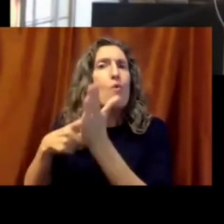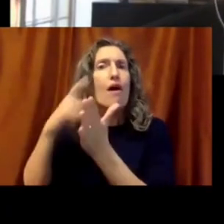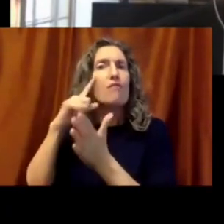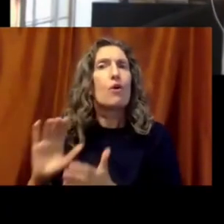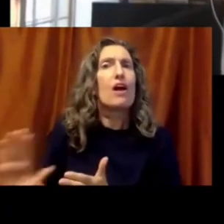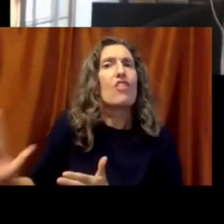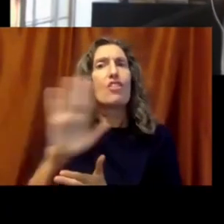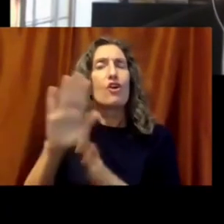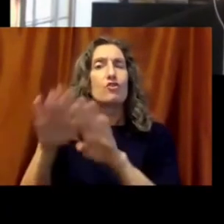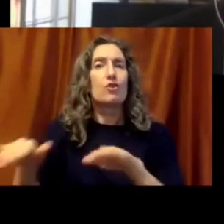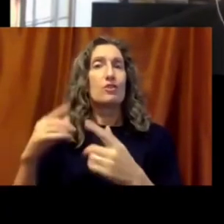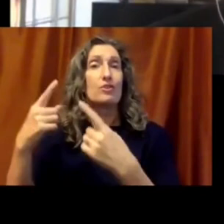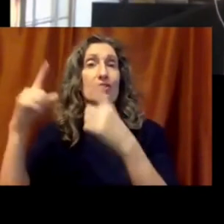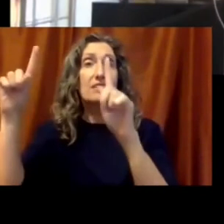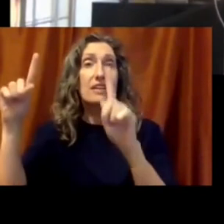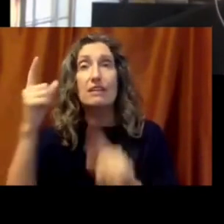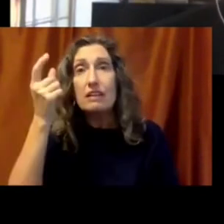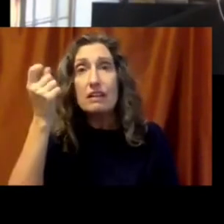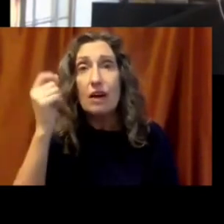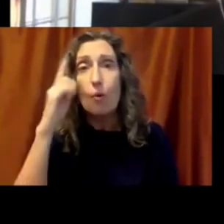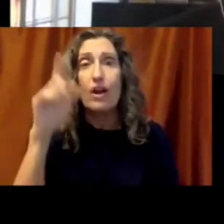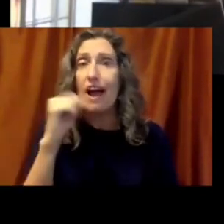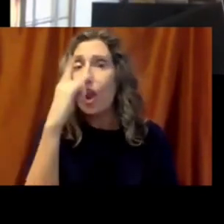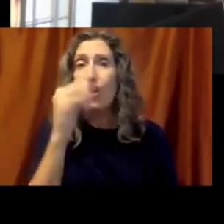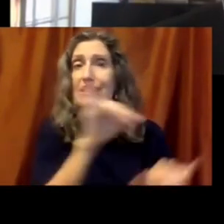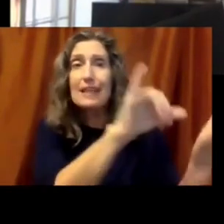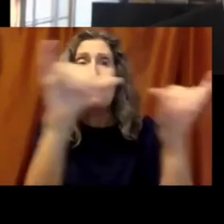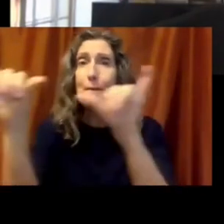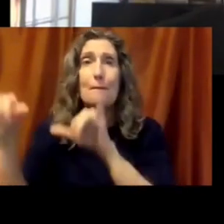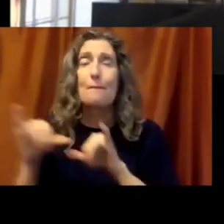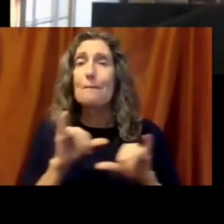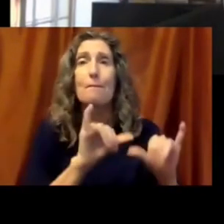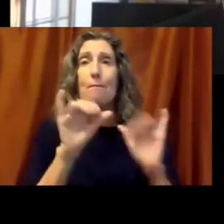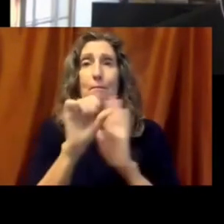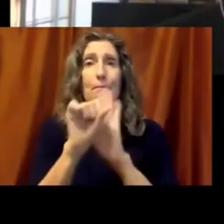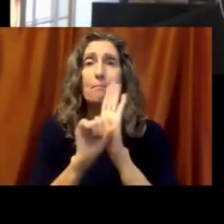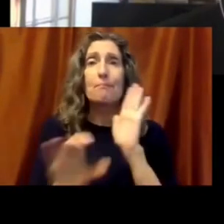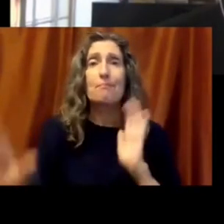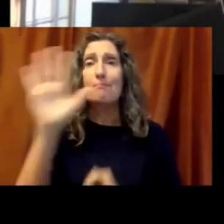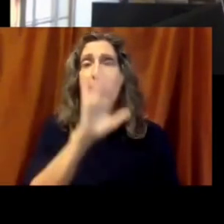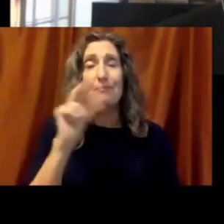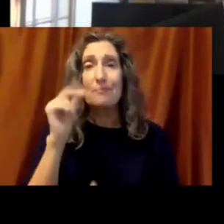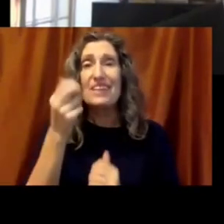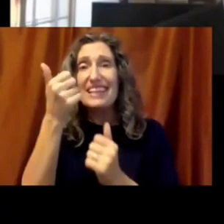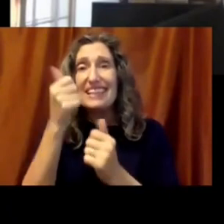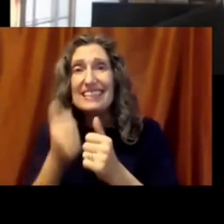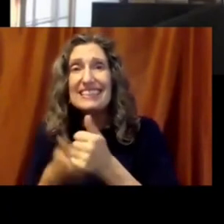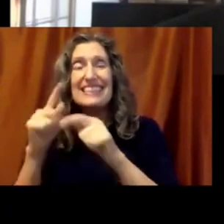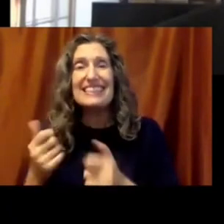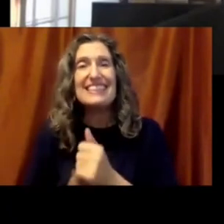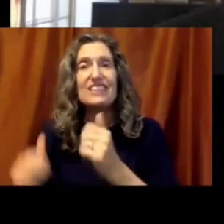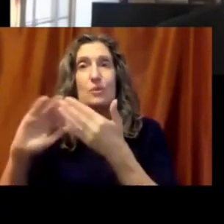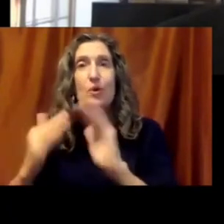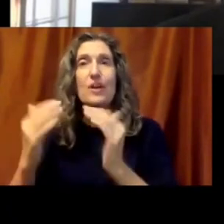across the state. Different kids in different communities and different local economies may have a different focus for their educational needs.